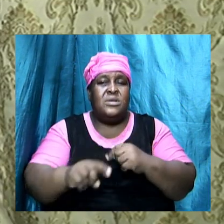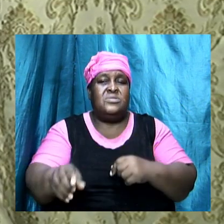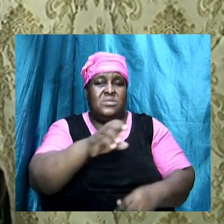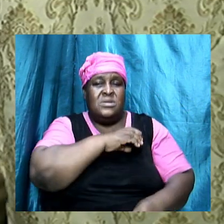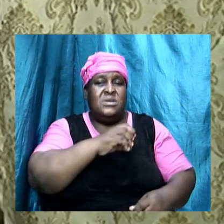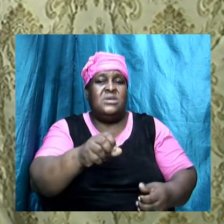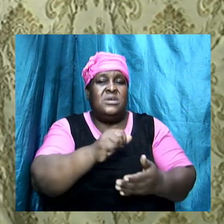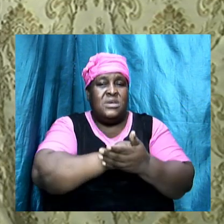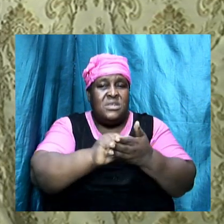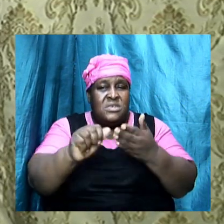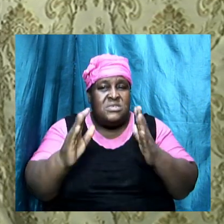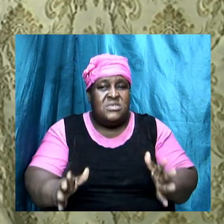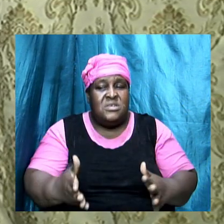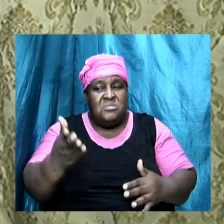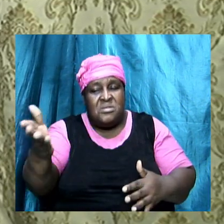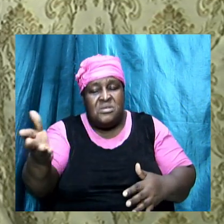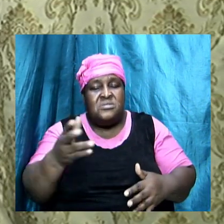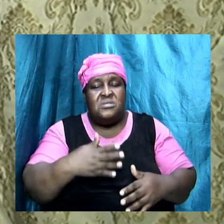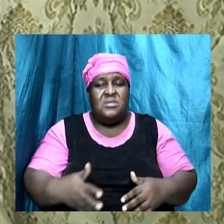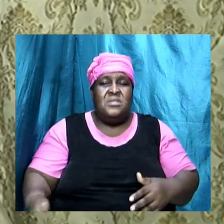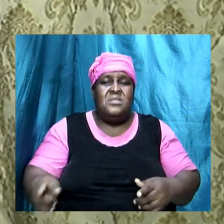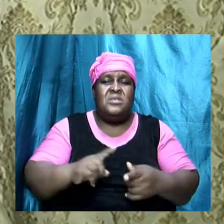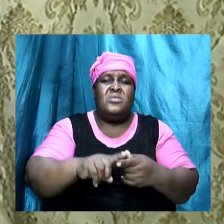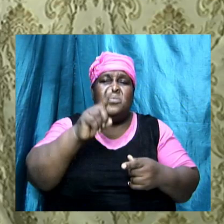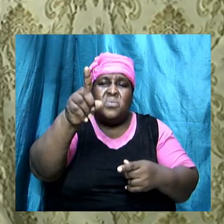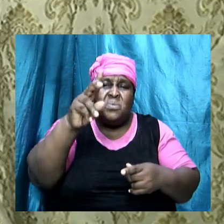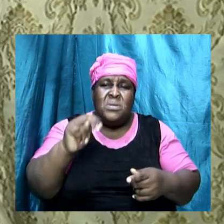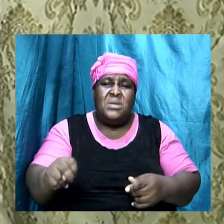are the things that you need to avoid